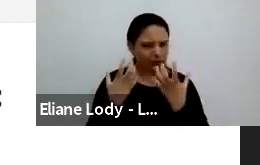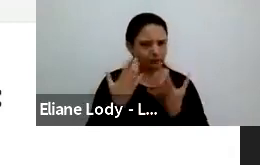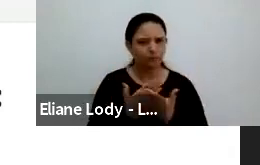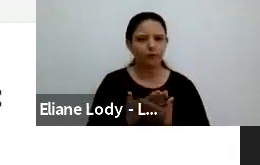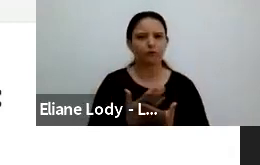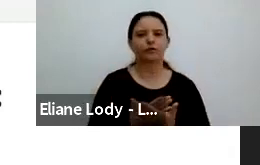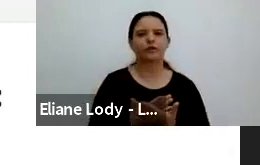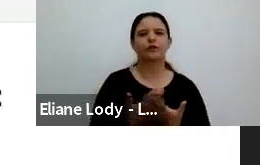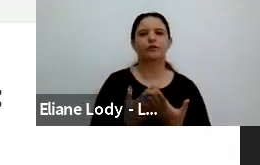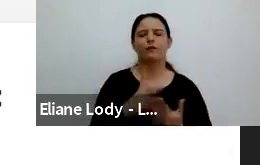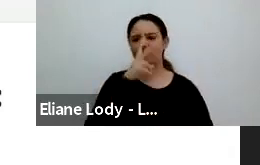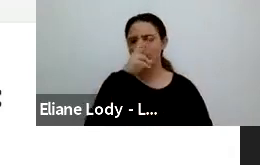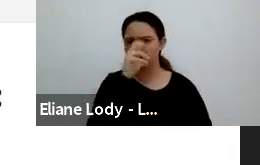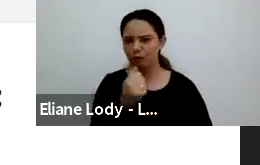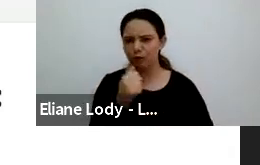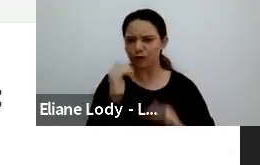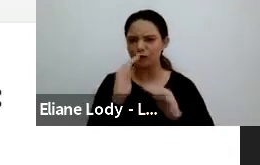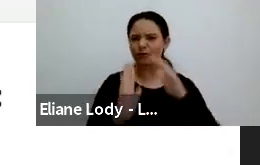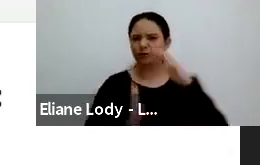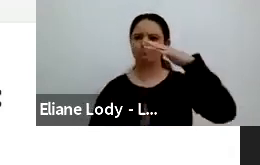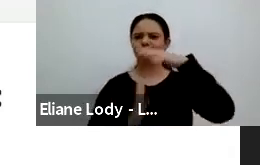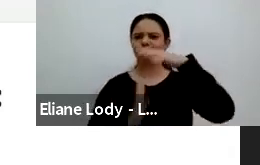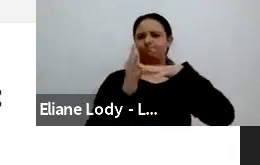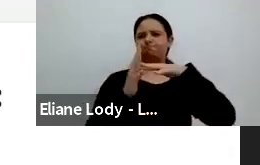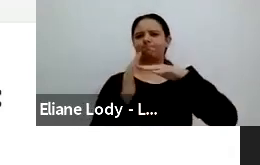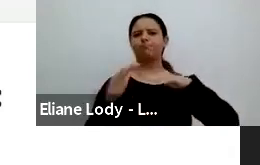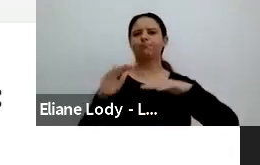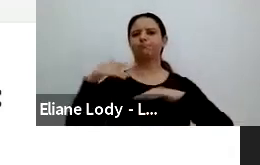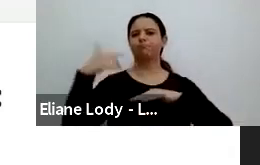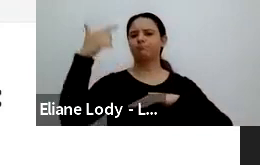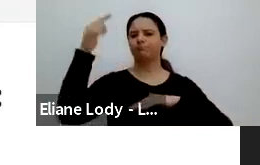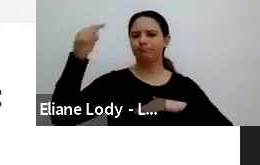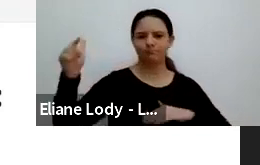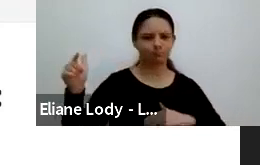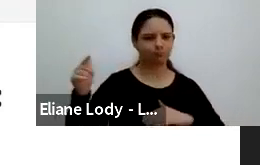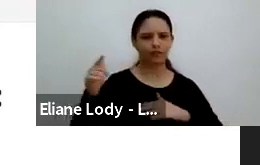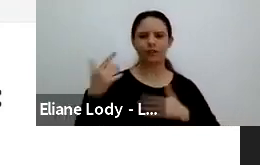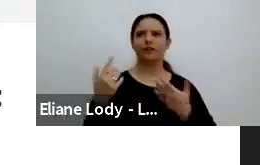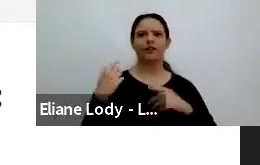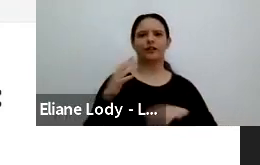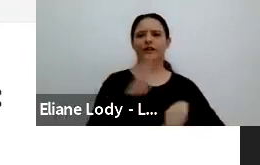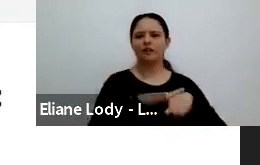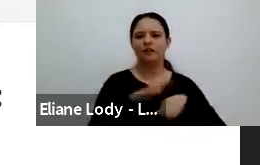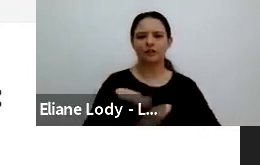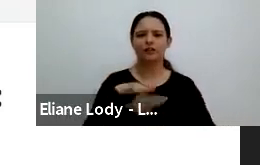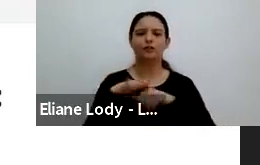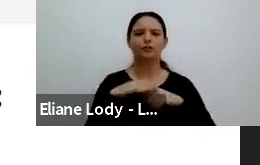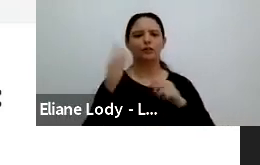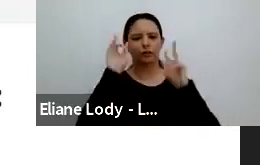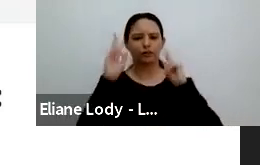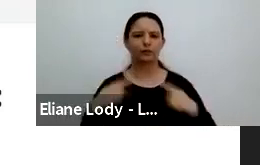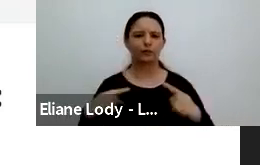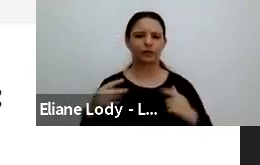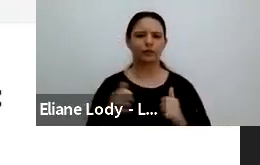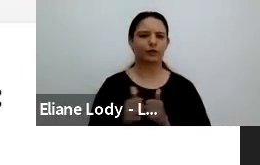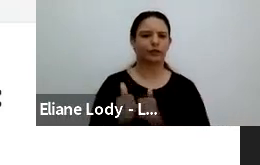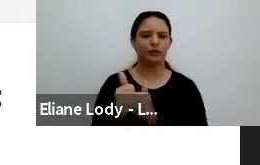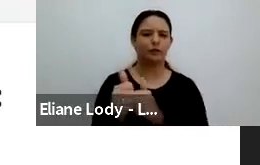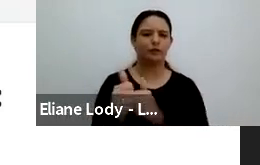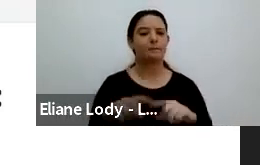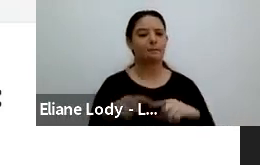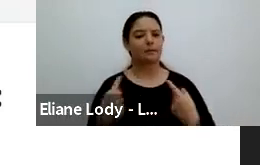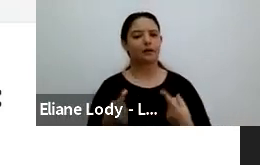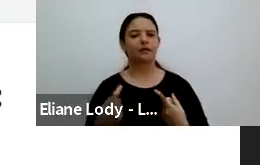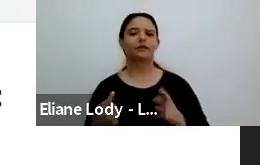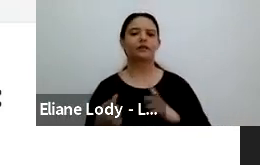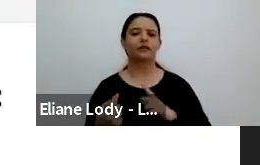driving human interaction. We have to account for it in the flat plane of actual concrete human